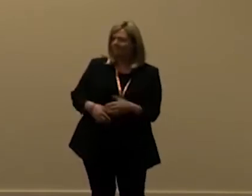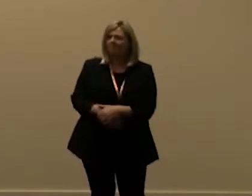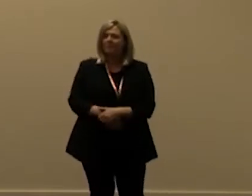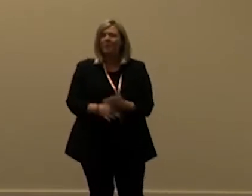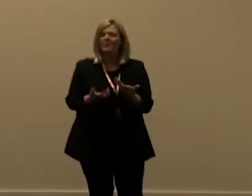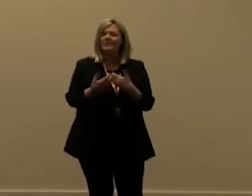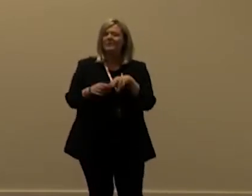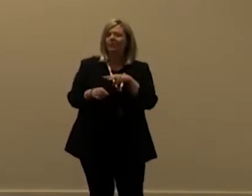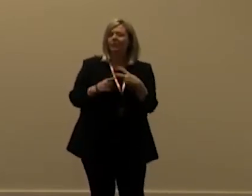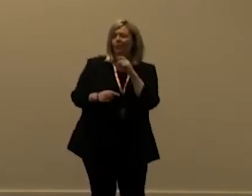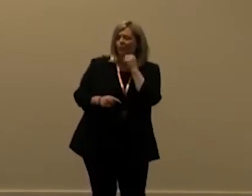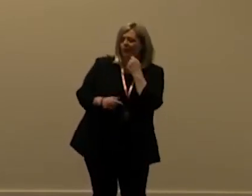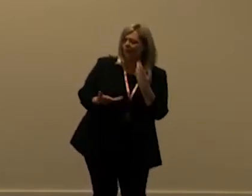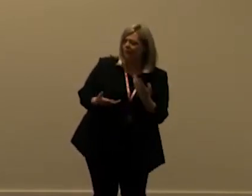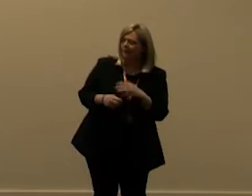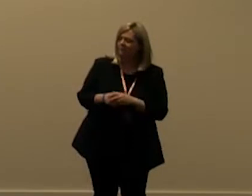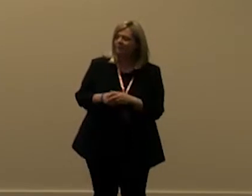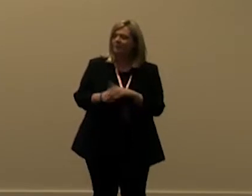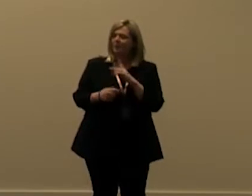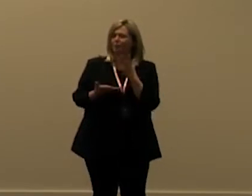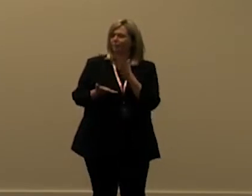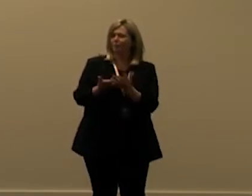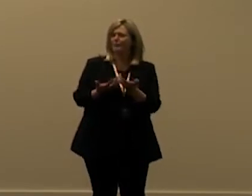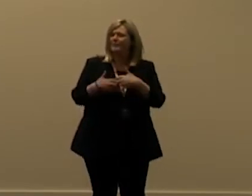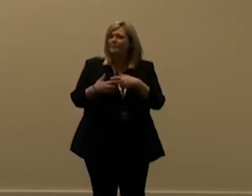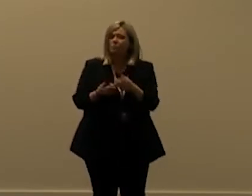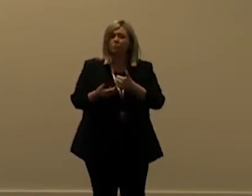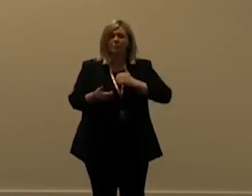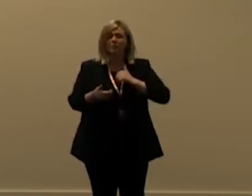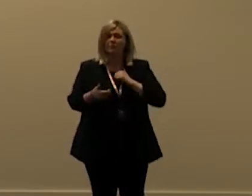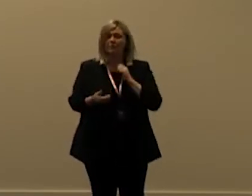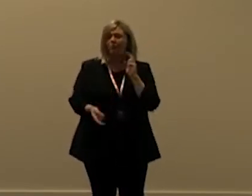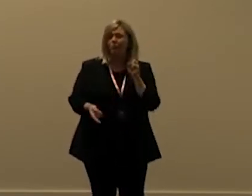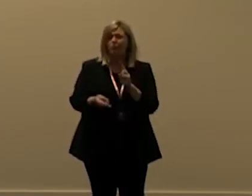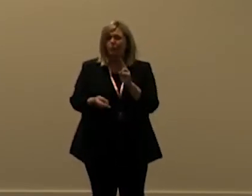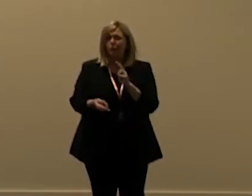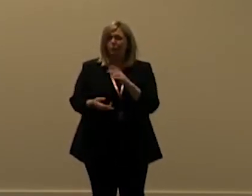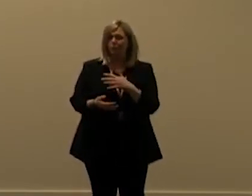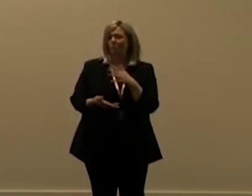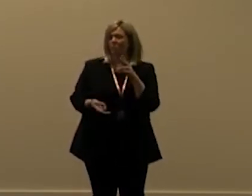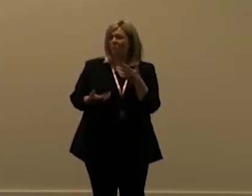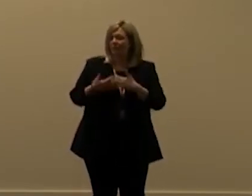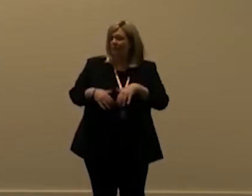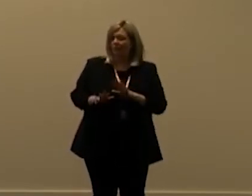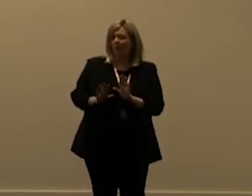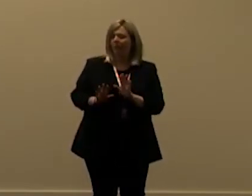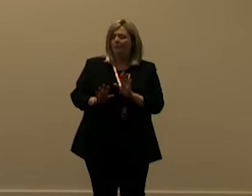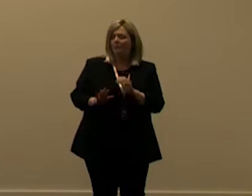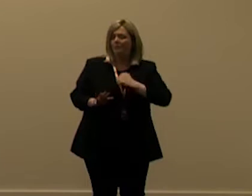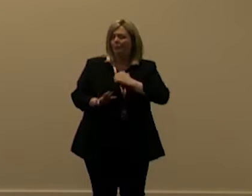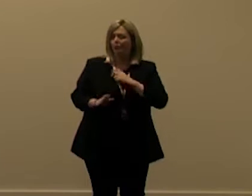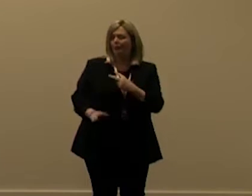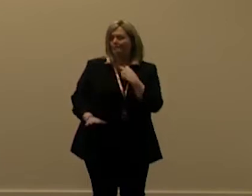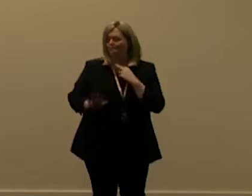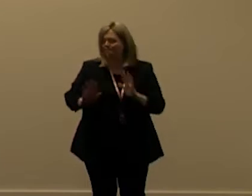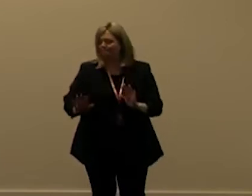uh we'll be having this this is rather technical so if you're expecting anything else um then then i'm sorry to disappoint